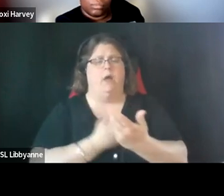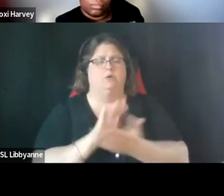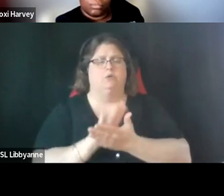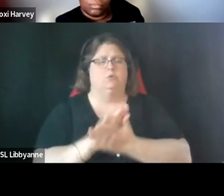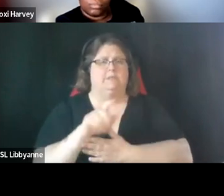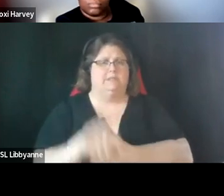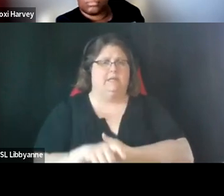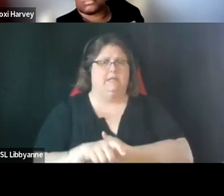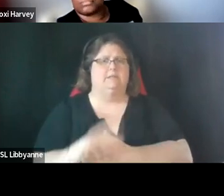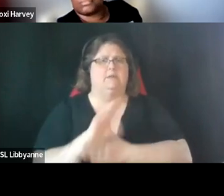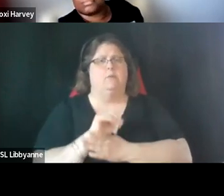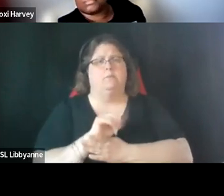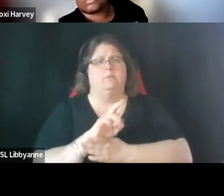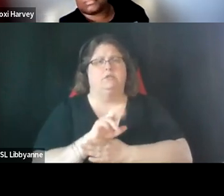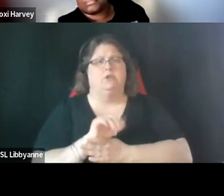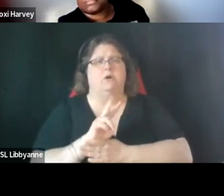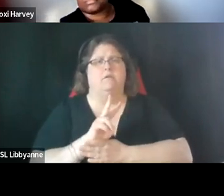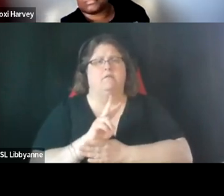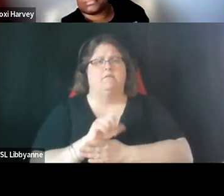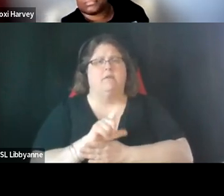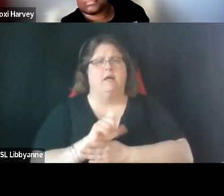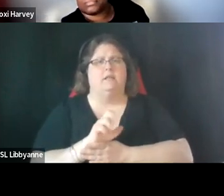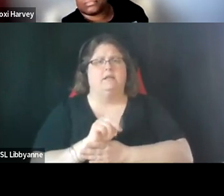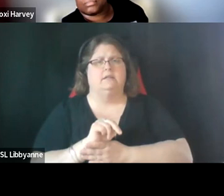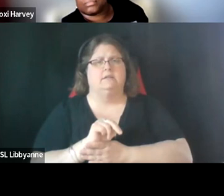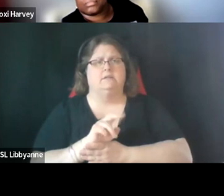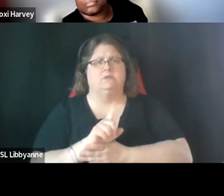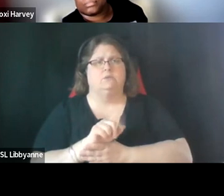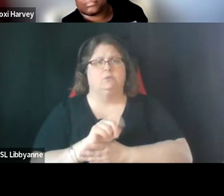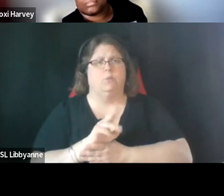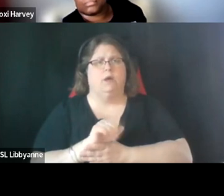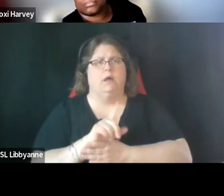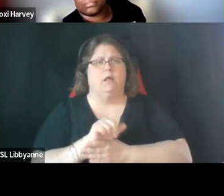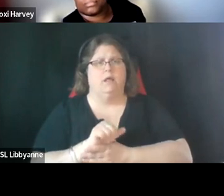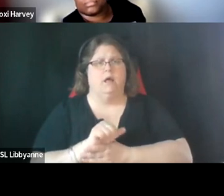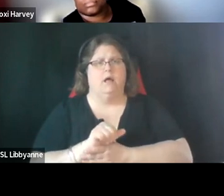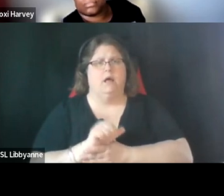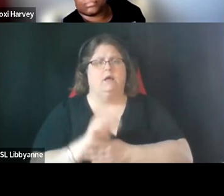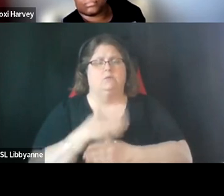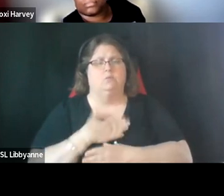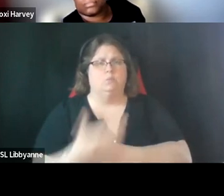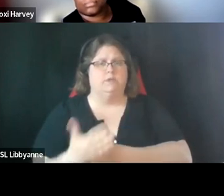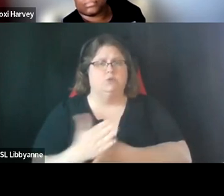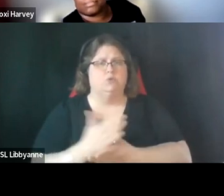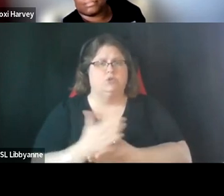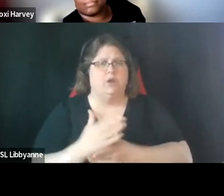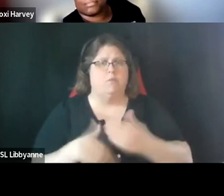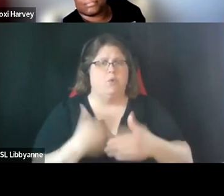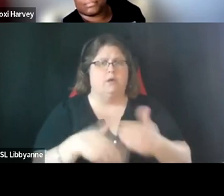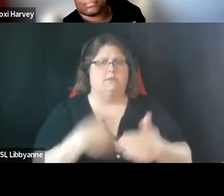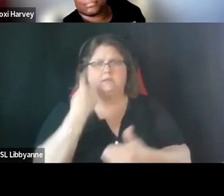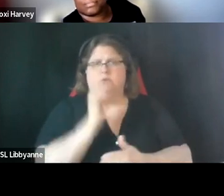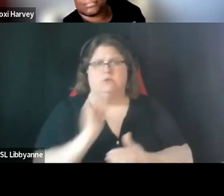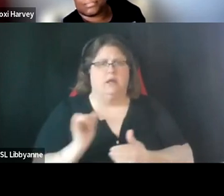to share more information with us about the review process jose yes hi everyone thank you um